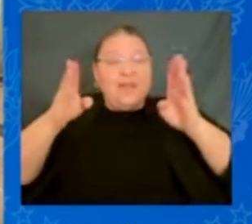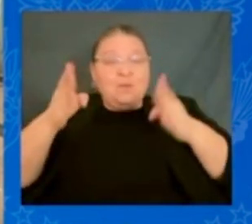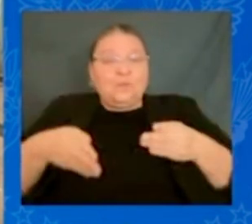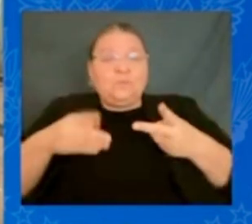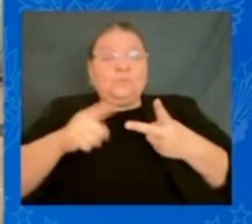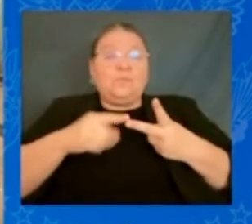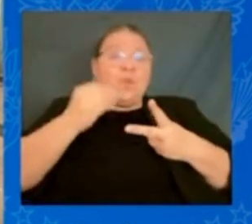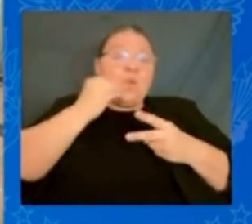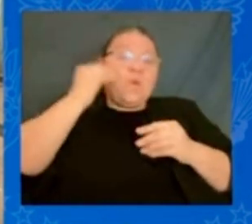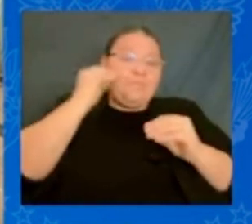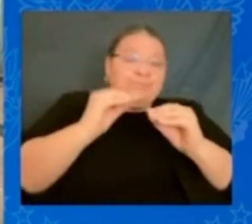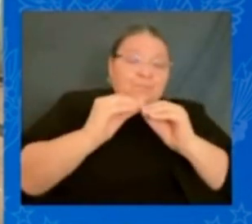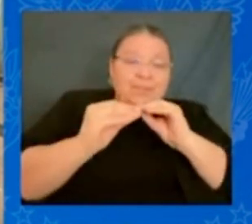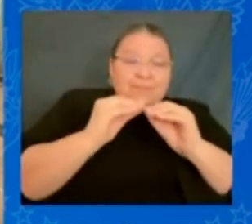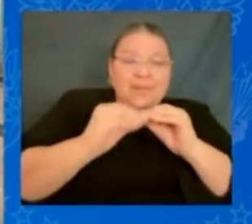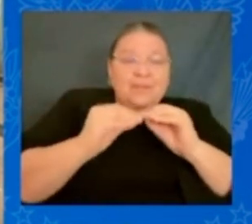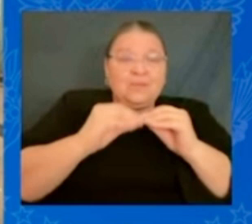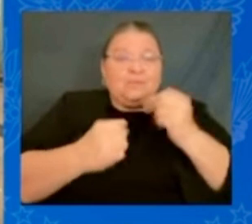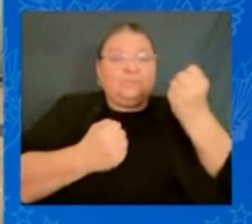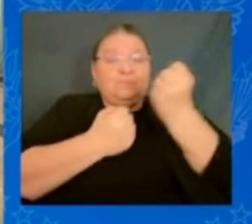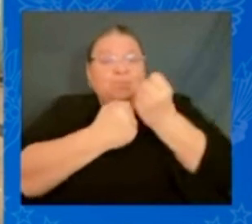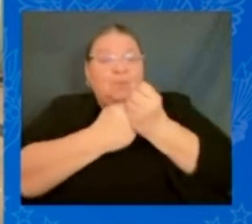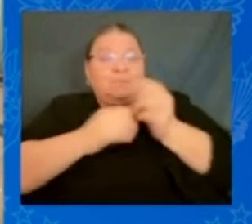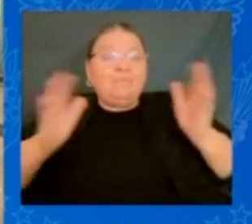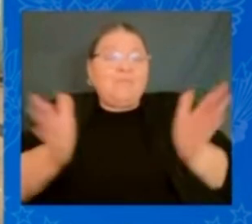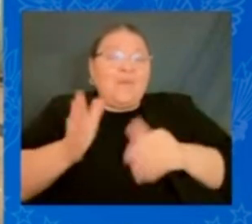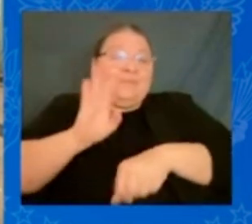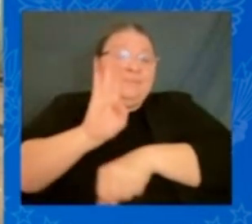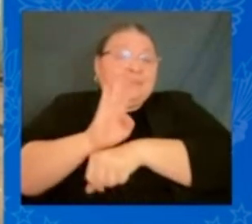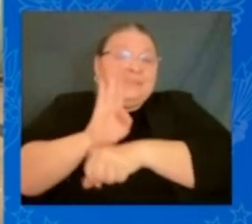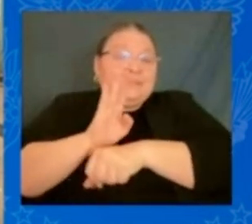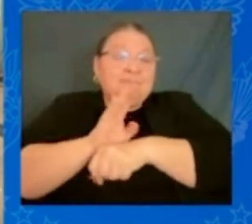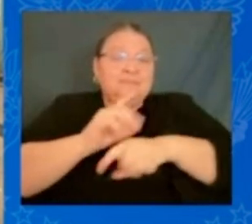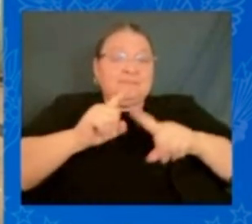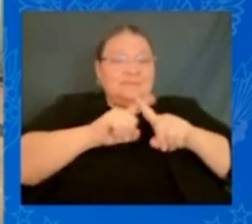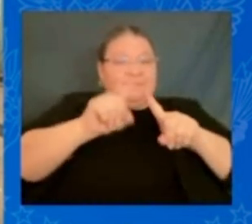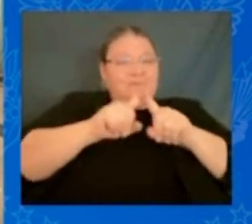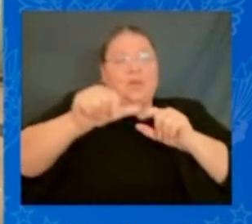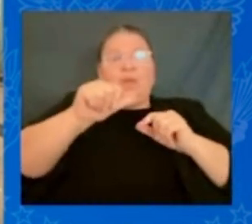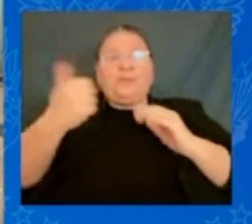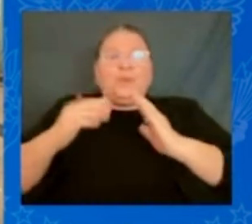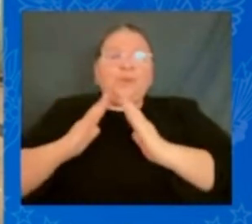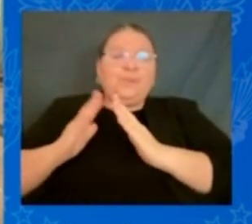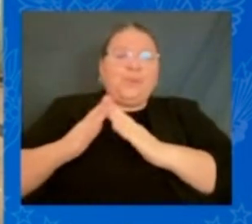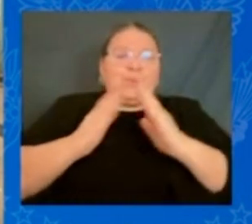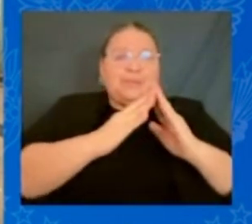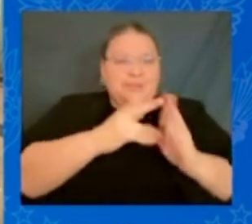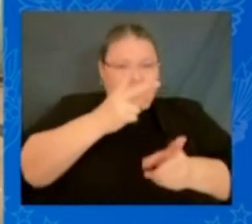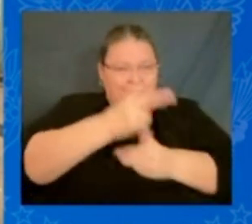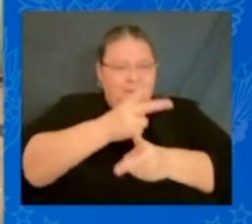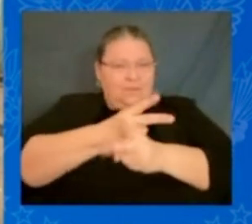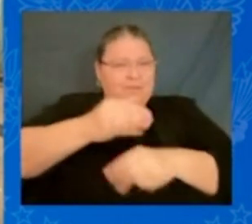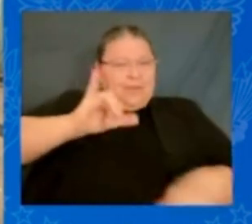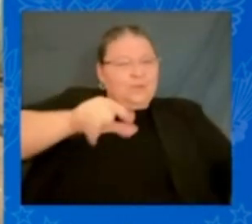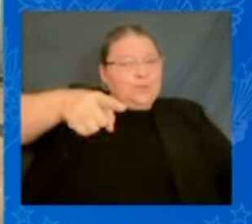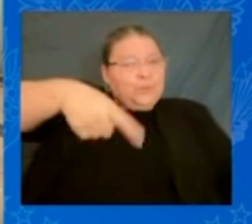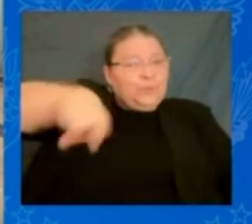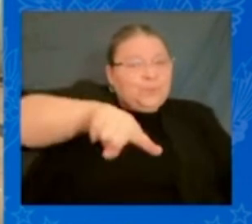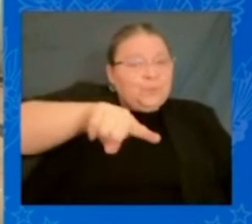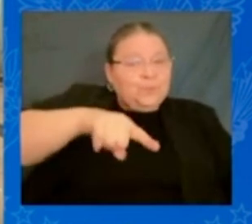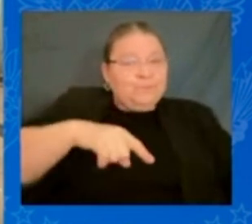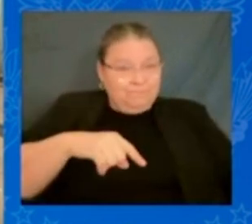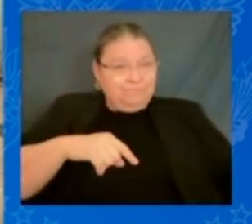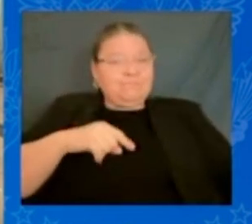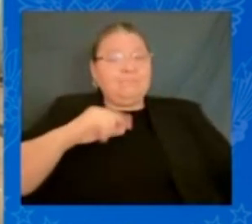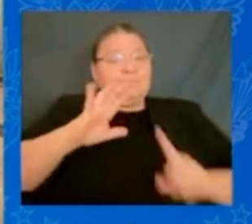as well as doing in other towns devastated as you have been. To date, we provided $8 million in